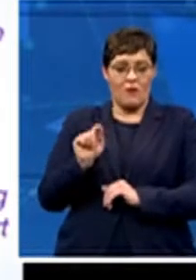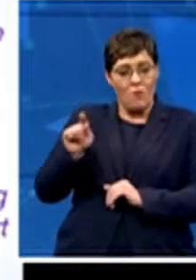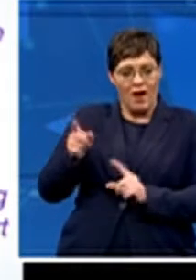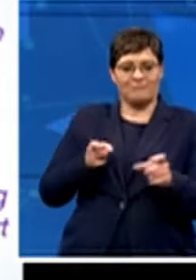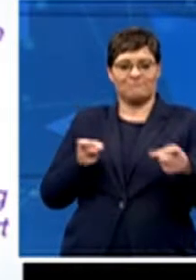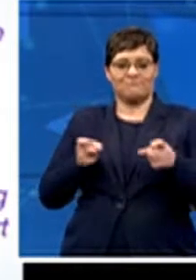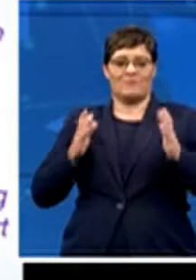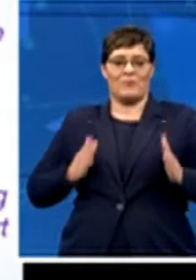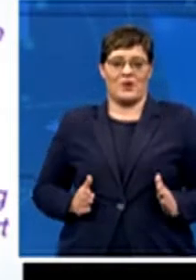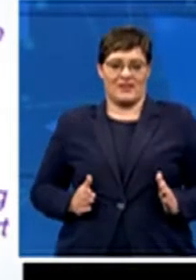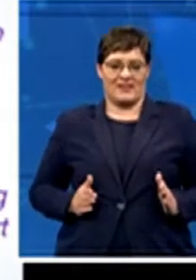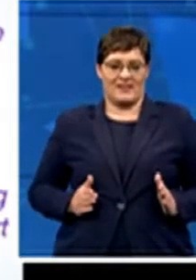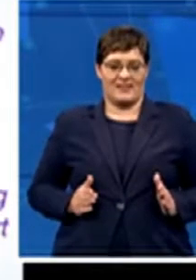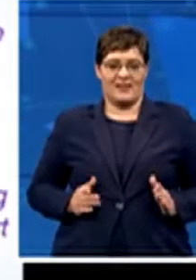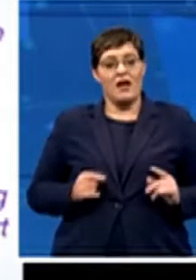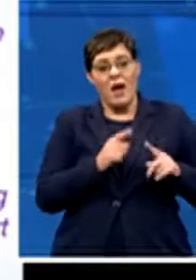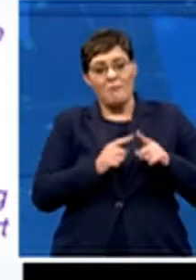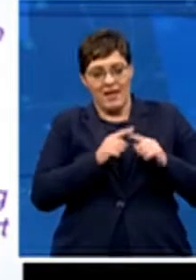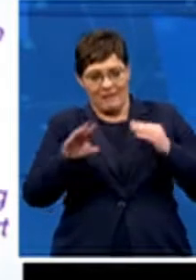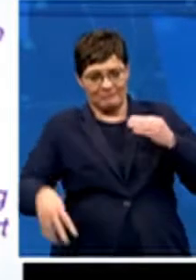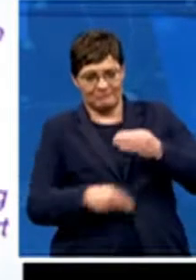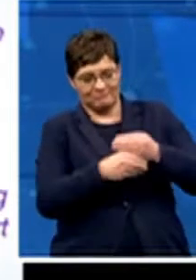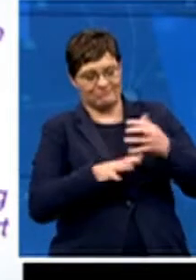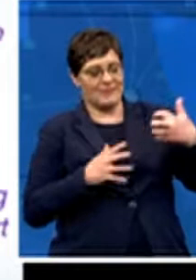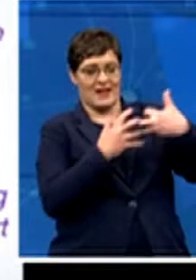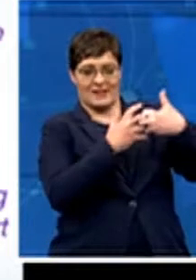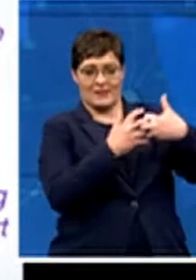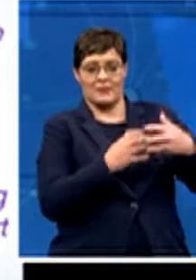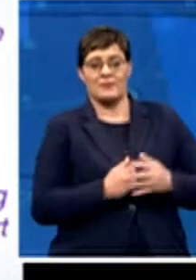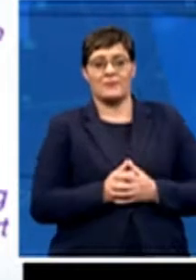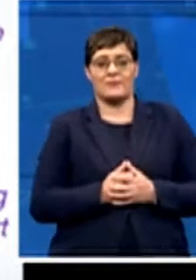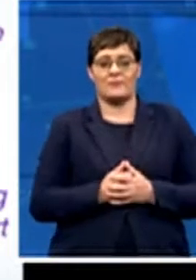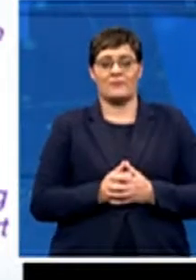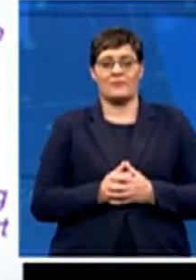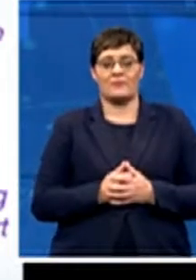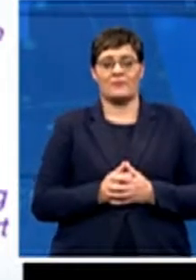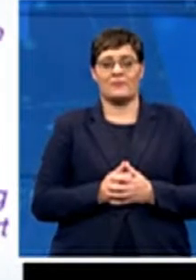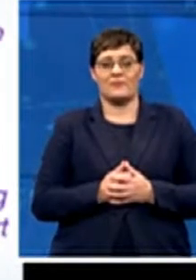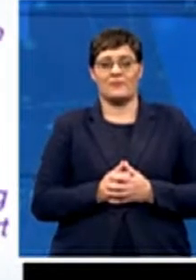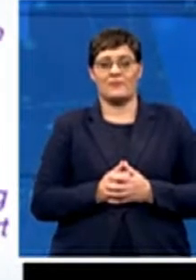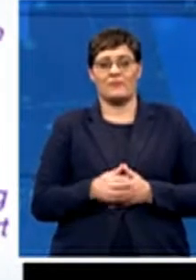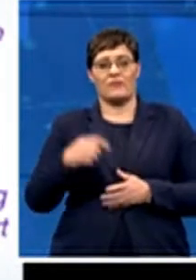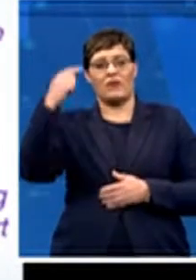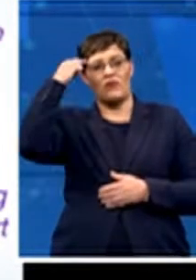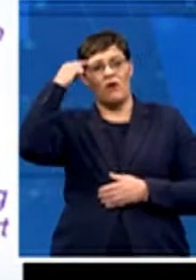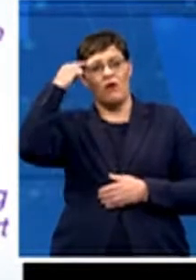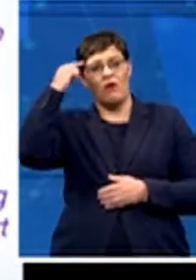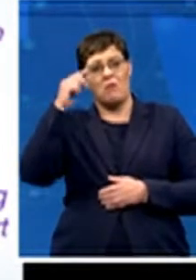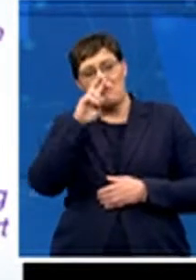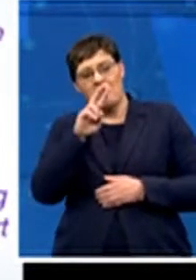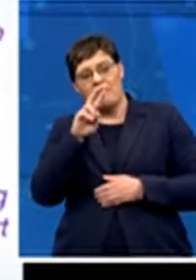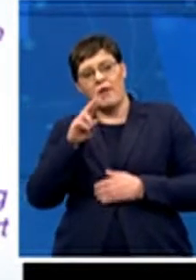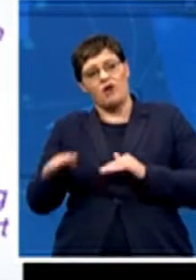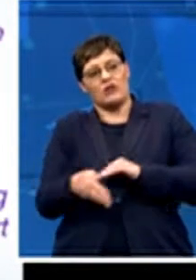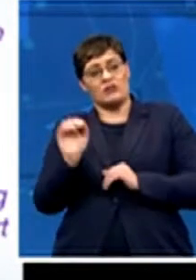players play the game. And just at this stage, when I talk Cricket South Africa, I also talk about their affiliates